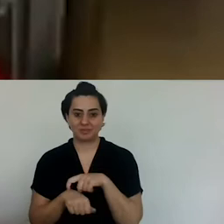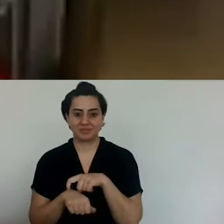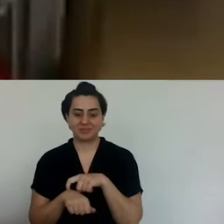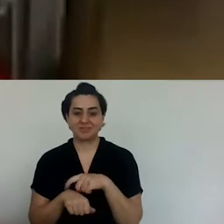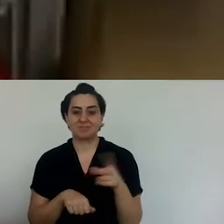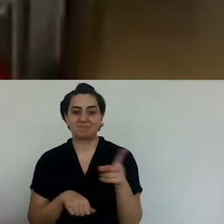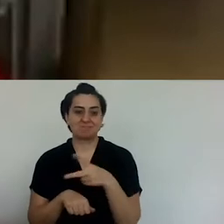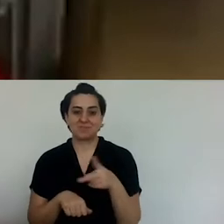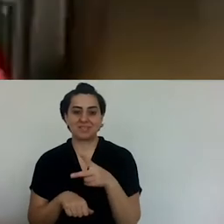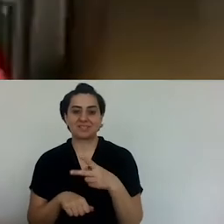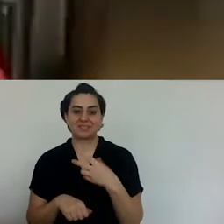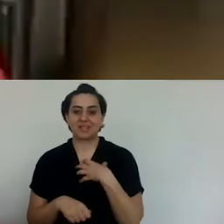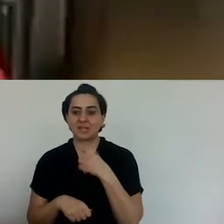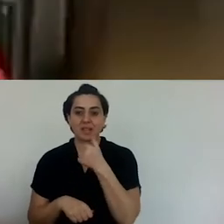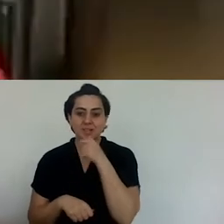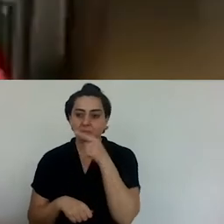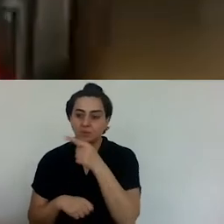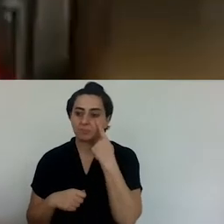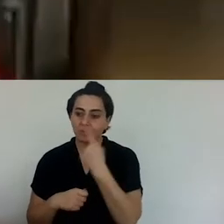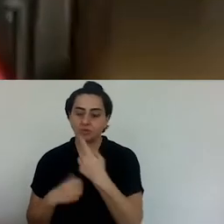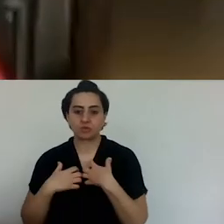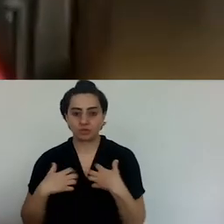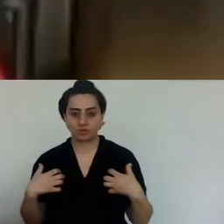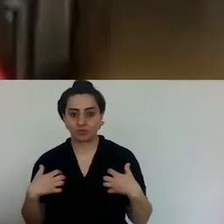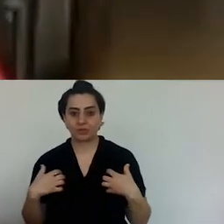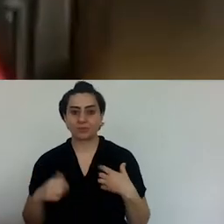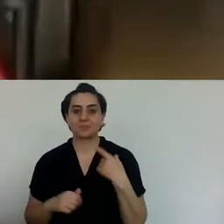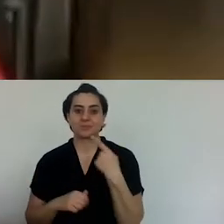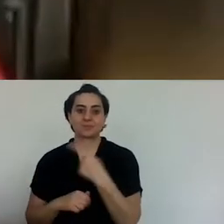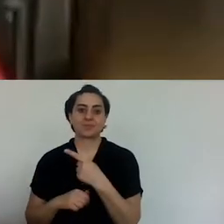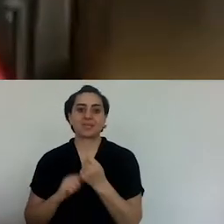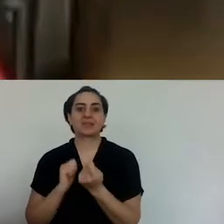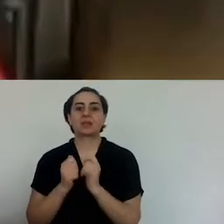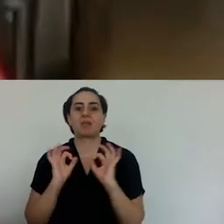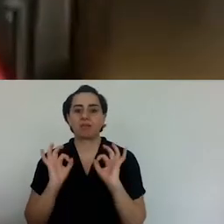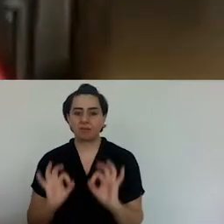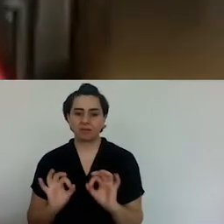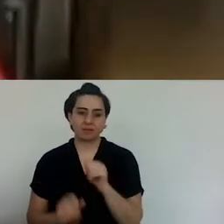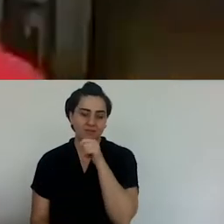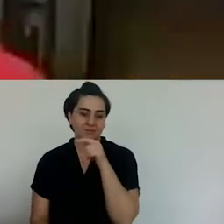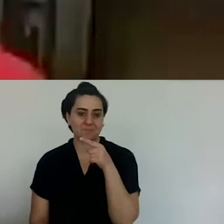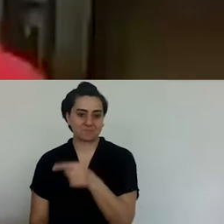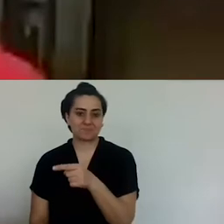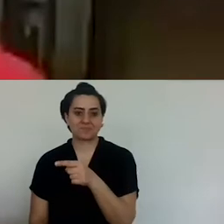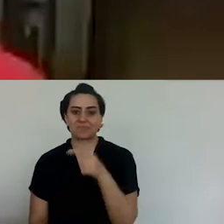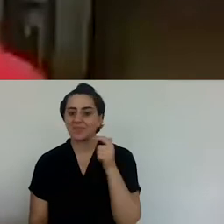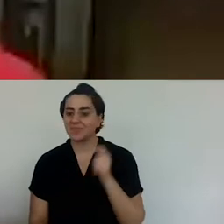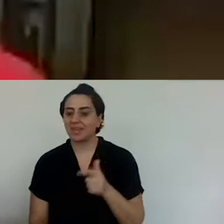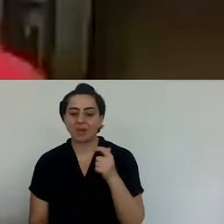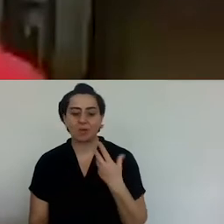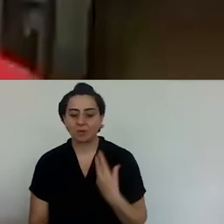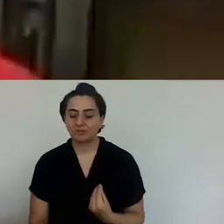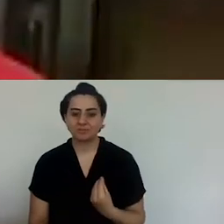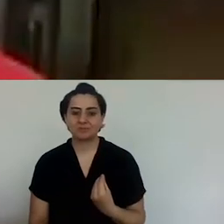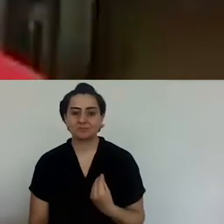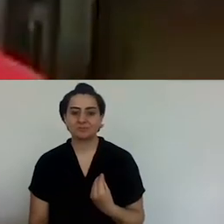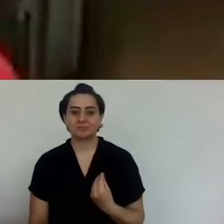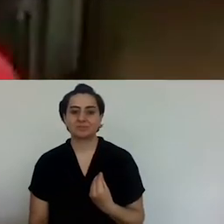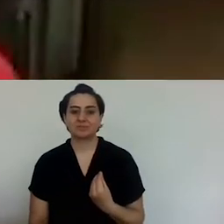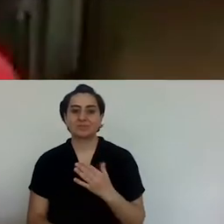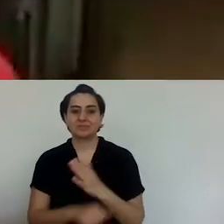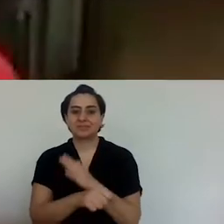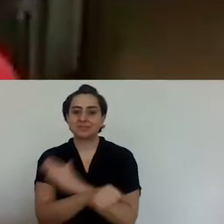So, for a long time, I just trust my fisherman and I always go to him.